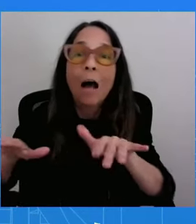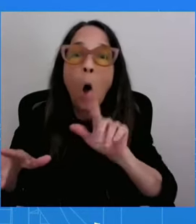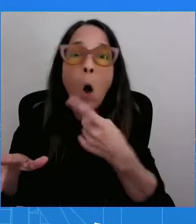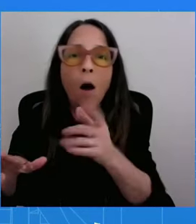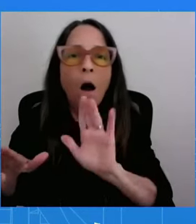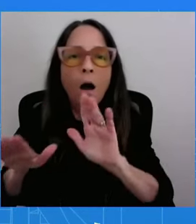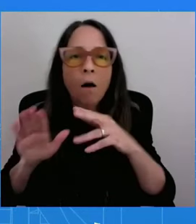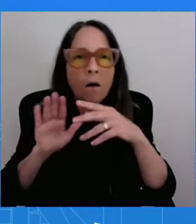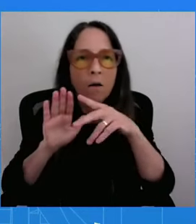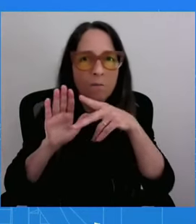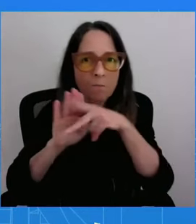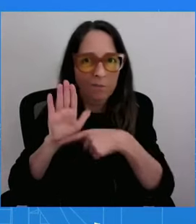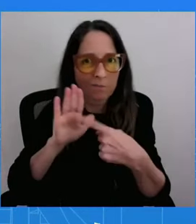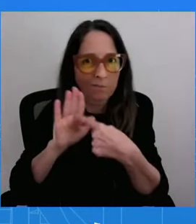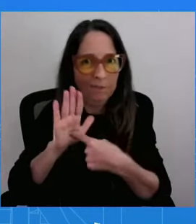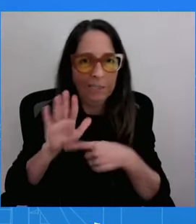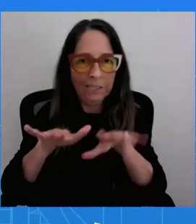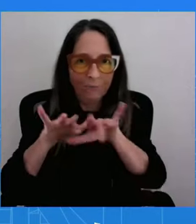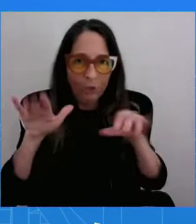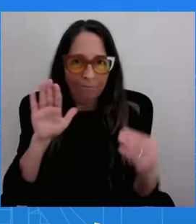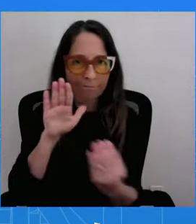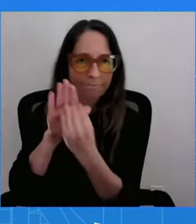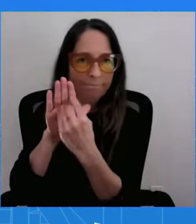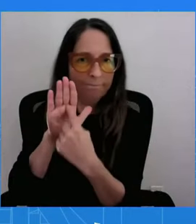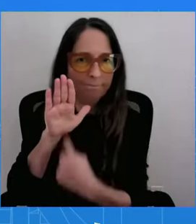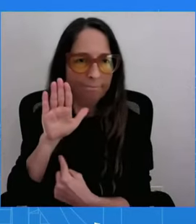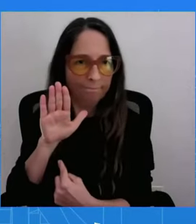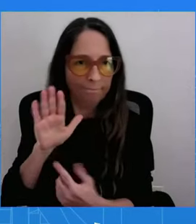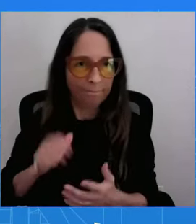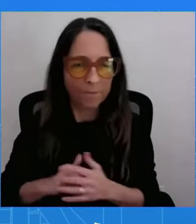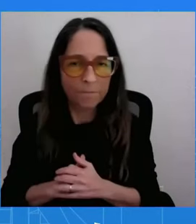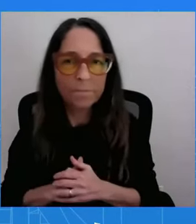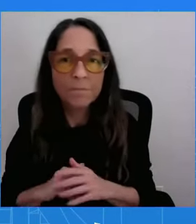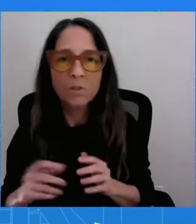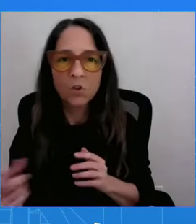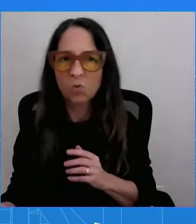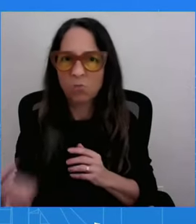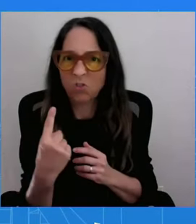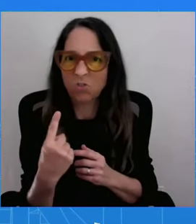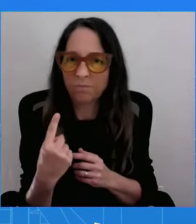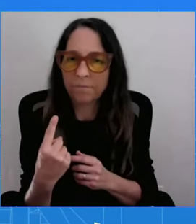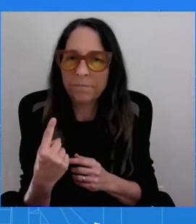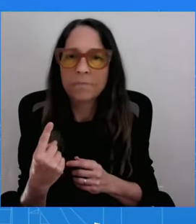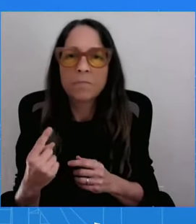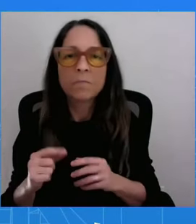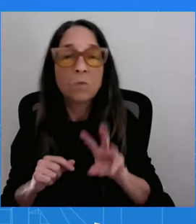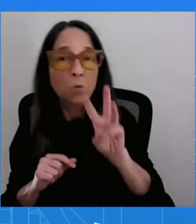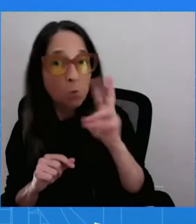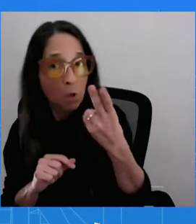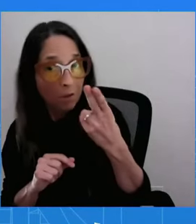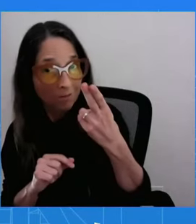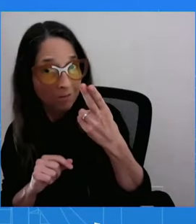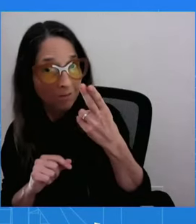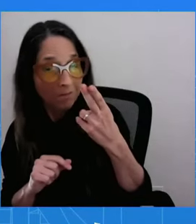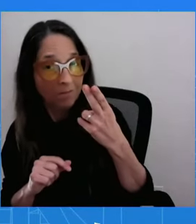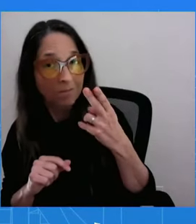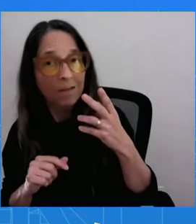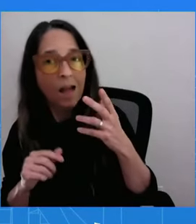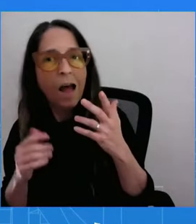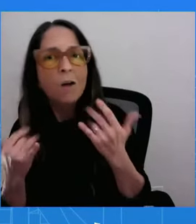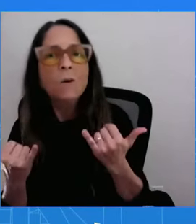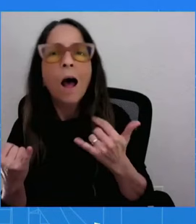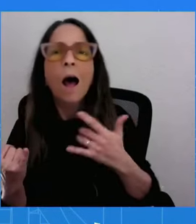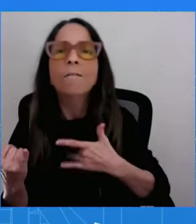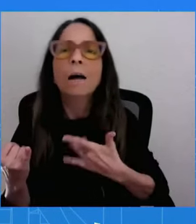topic. Oh, sure. Sorry. What does the White House make of recent elite colleges like MIT, Amherst, and Tufts